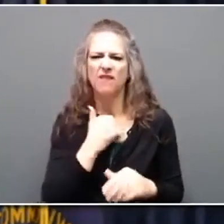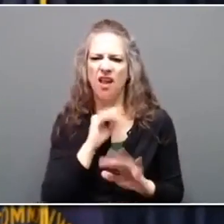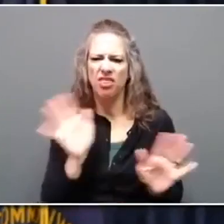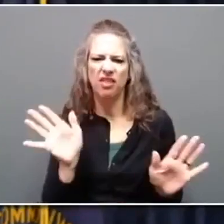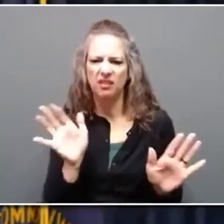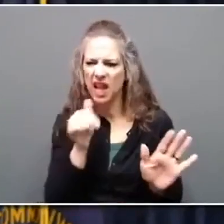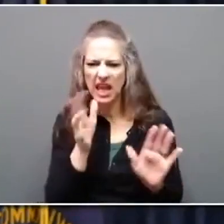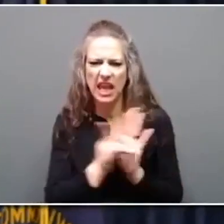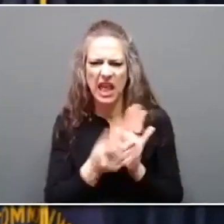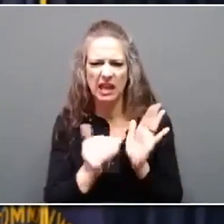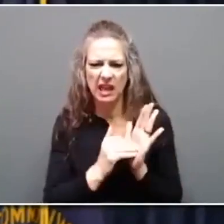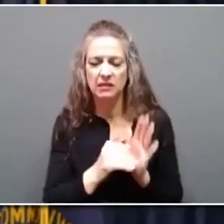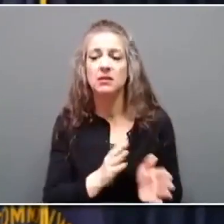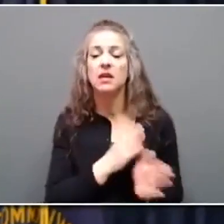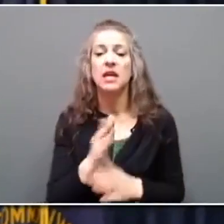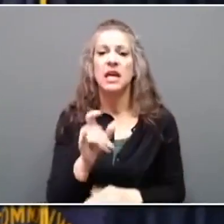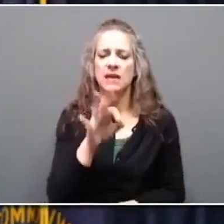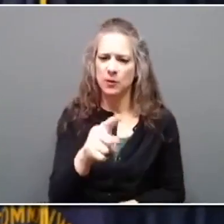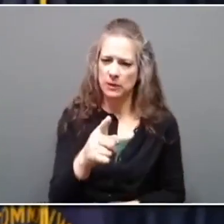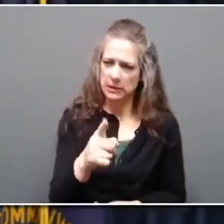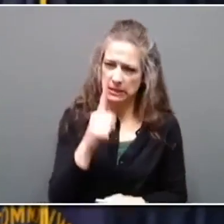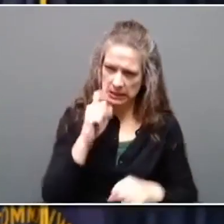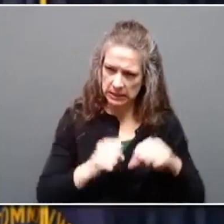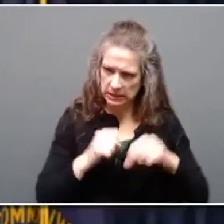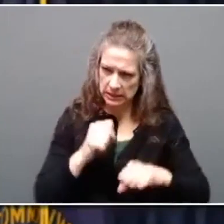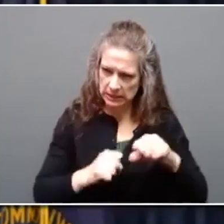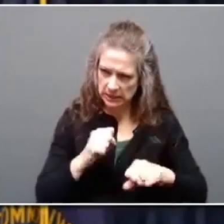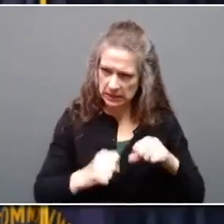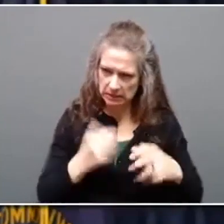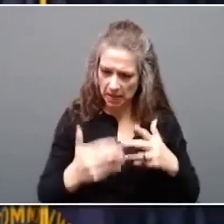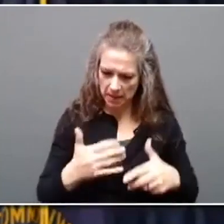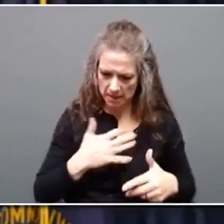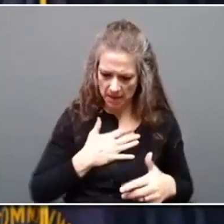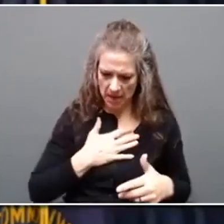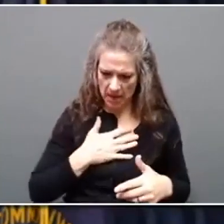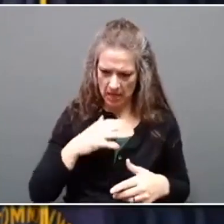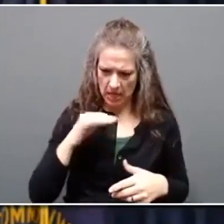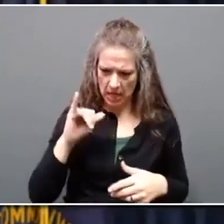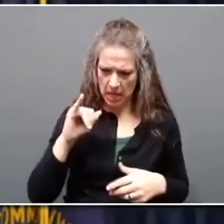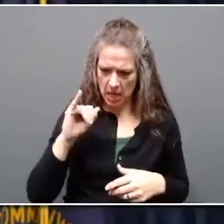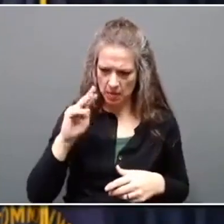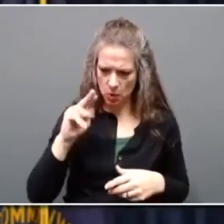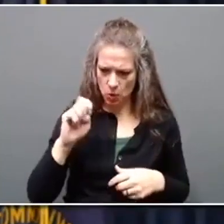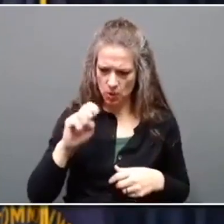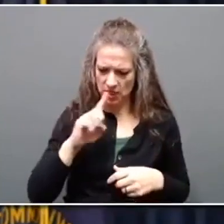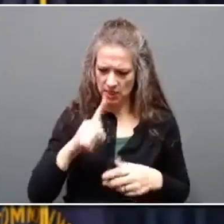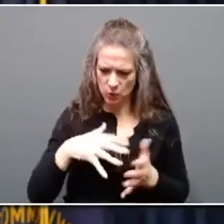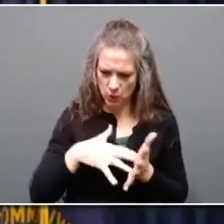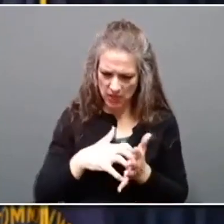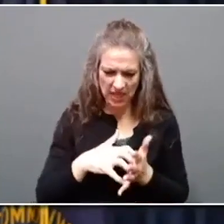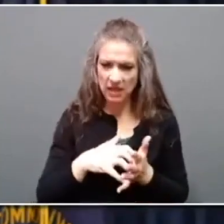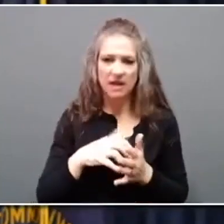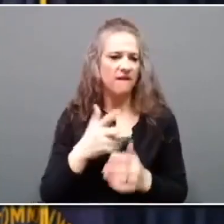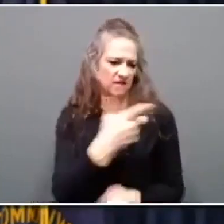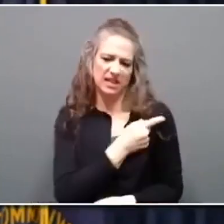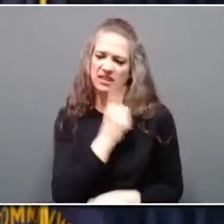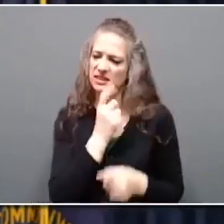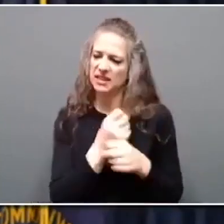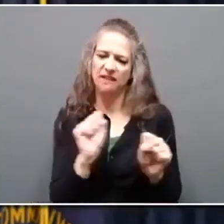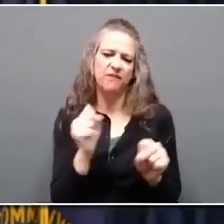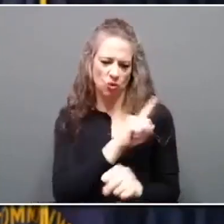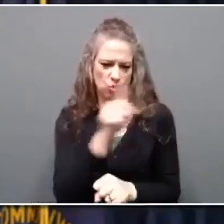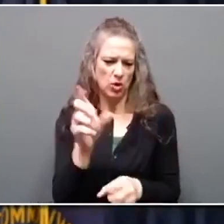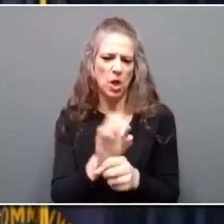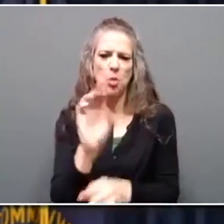medical problems or are concerned, your immune system is weakened, the vaccine is totally safe and you can go get a booster shot if you want to. And your primary care physician could